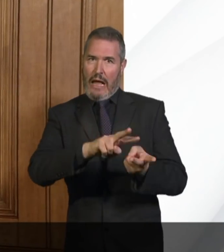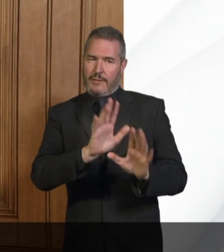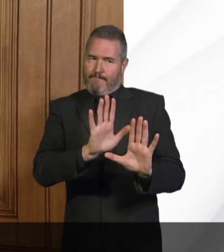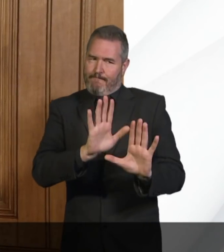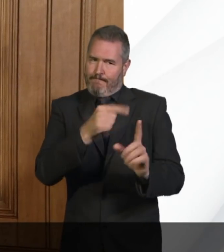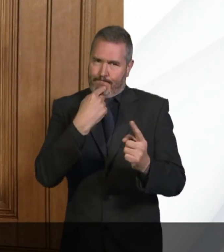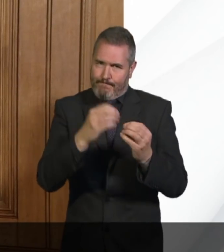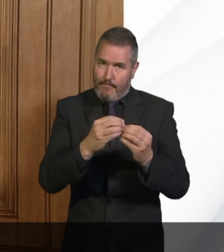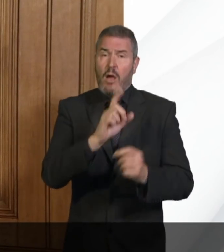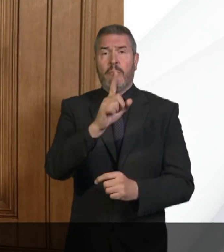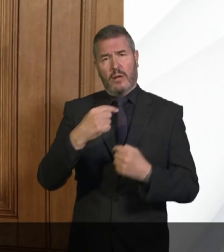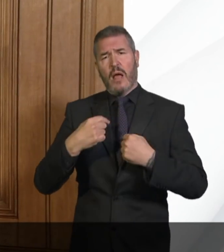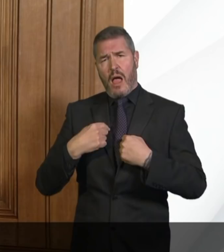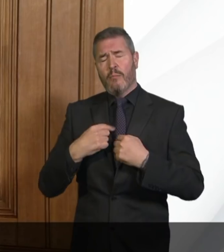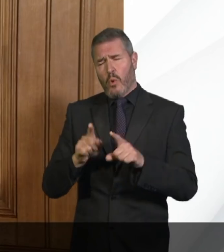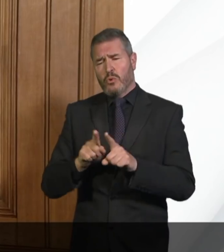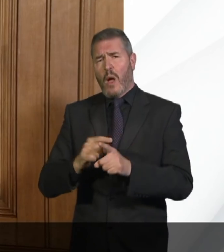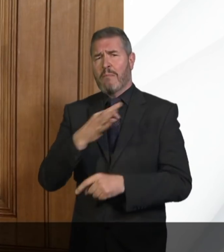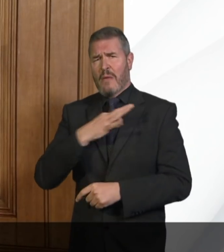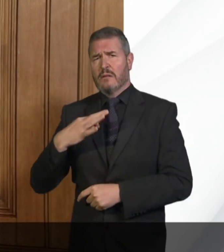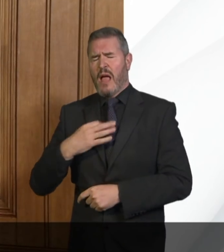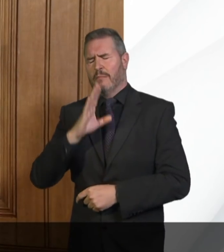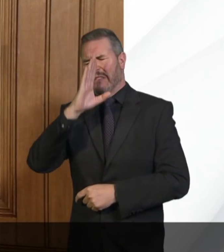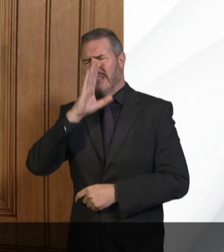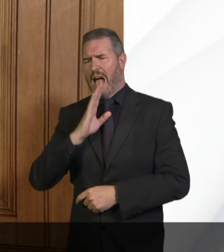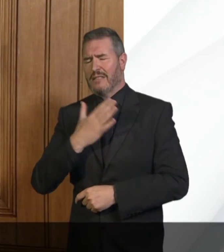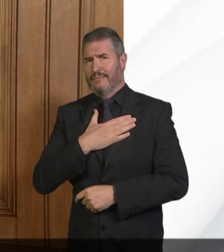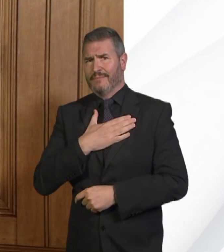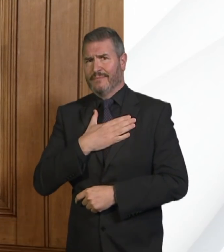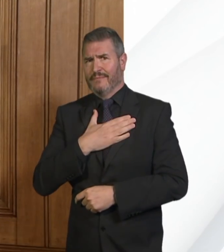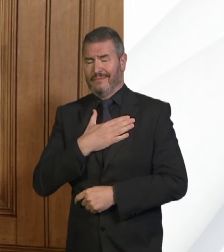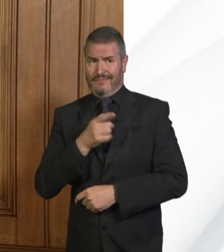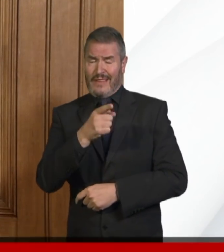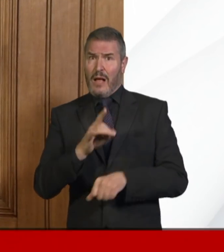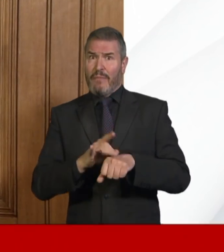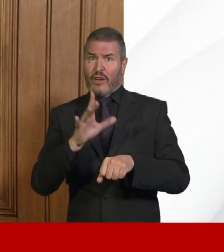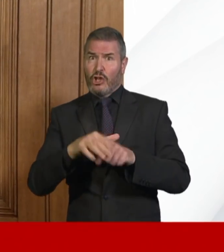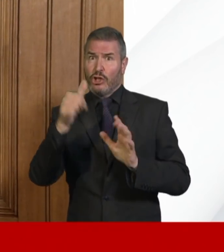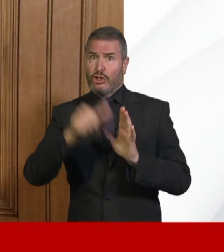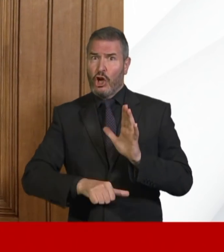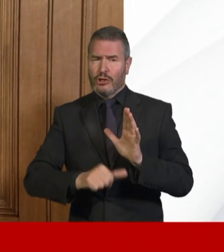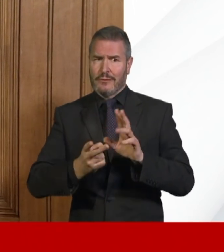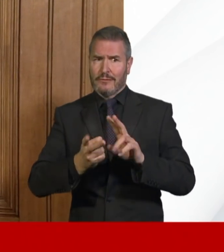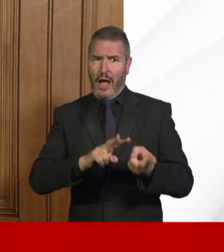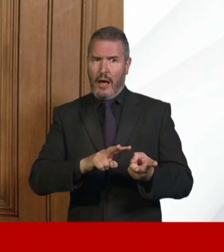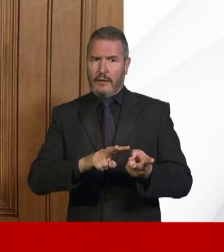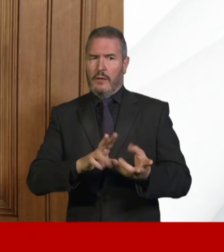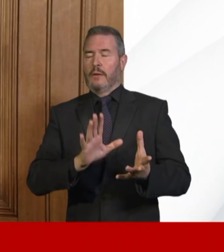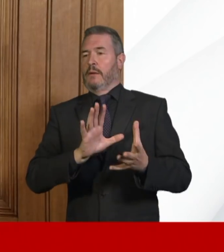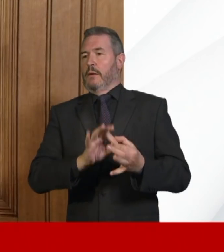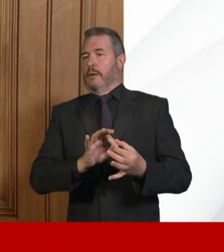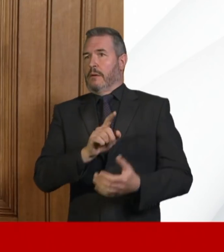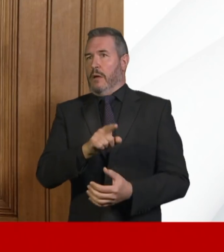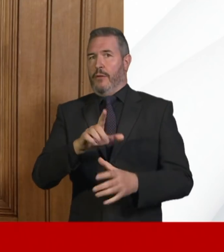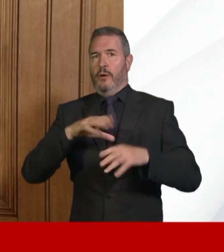equally, as a medical professional, of course, I'm very saddened by the fact that one of our professional colleagues has passed away. It